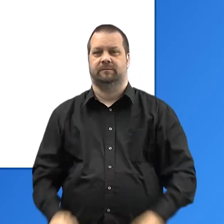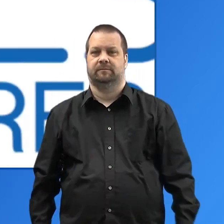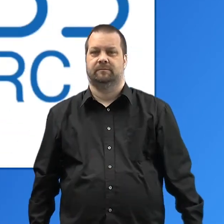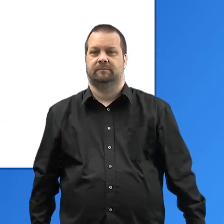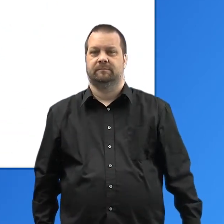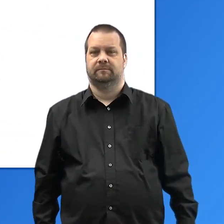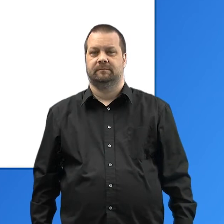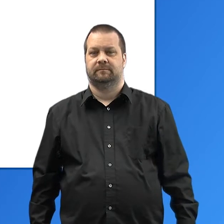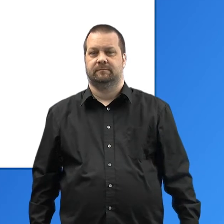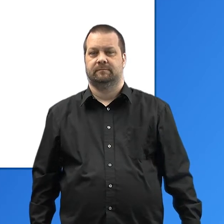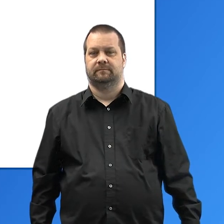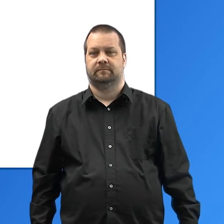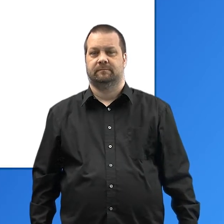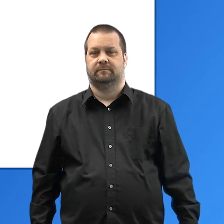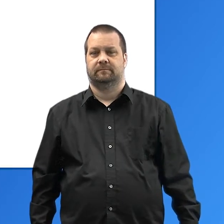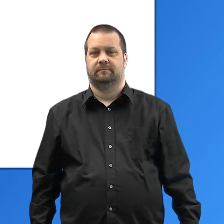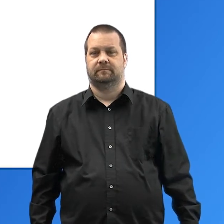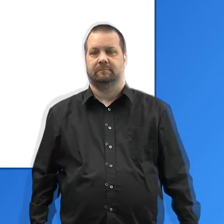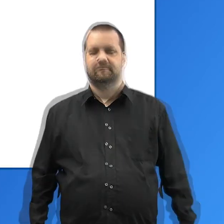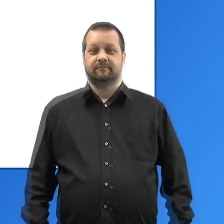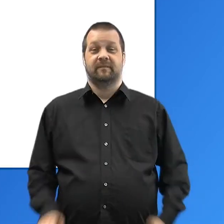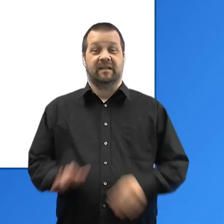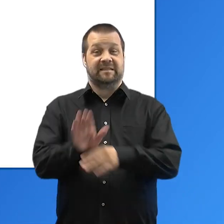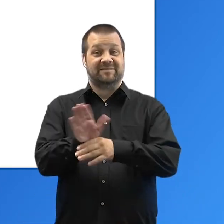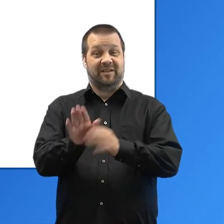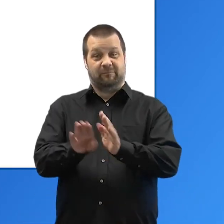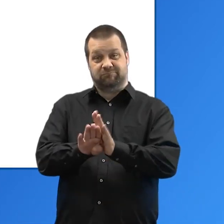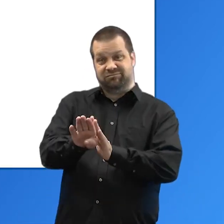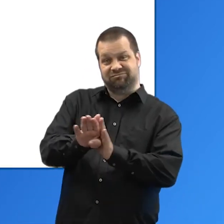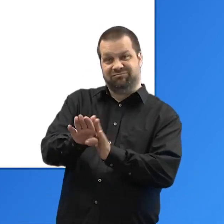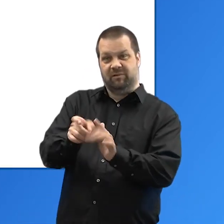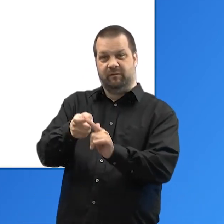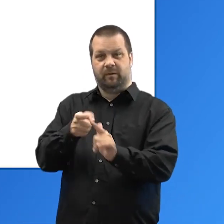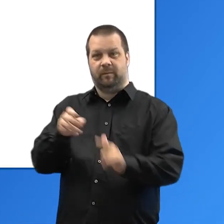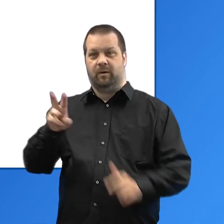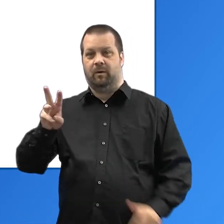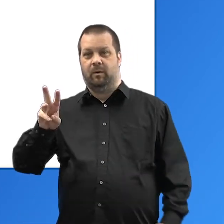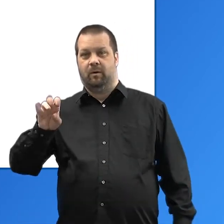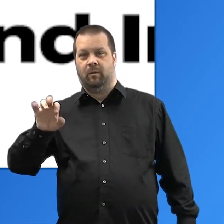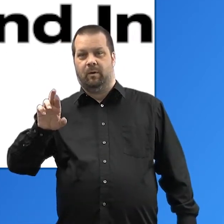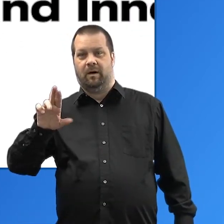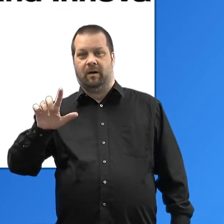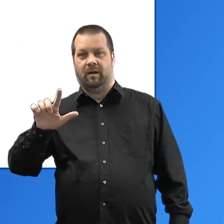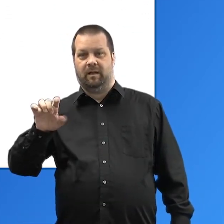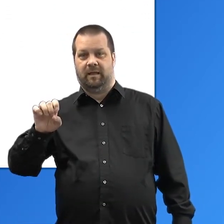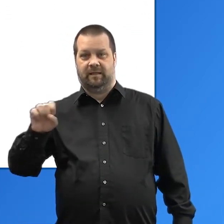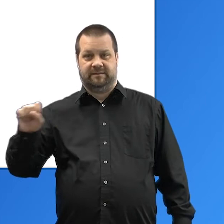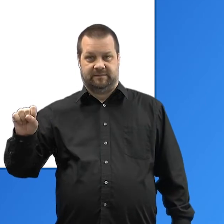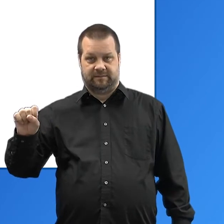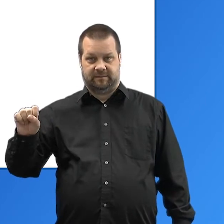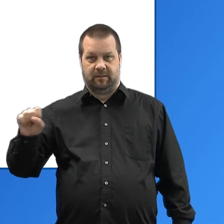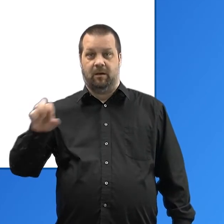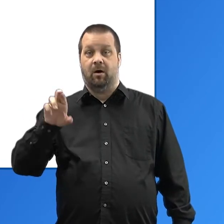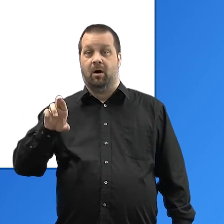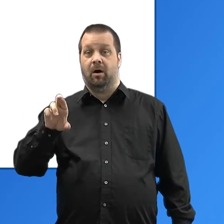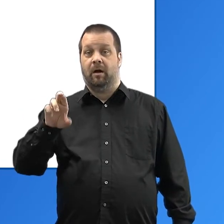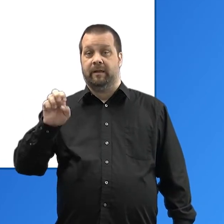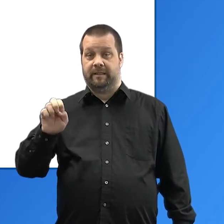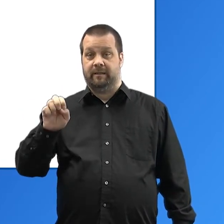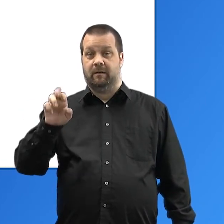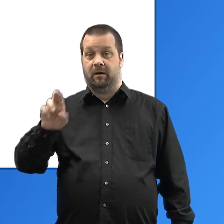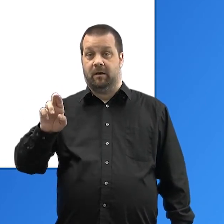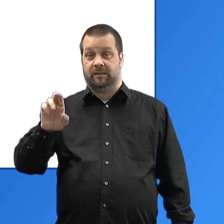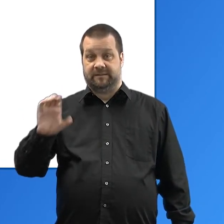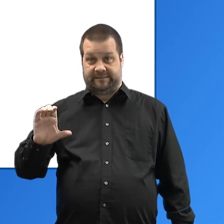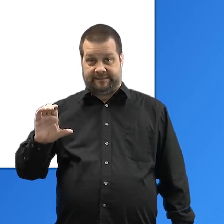This video was produced by the Wireless RERC. Captions were provided by the Center for